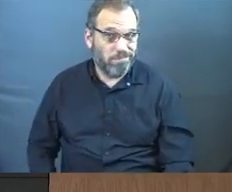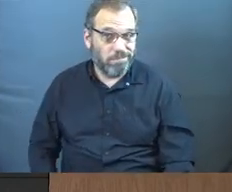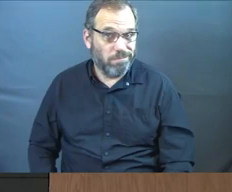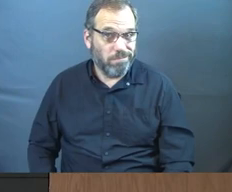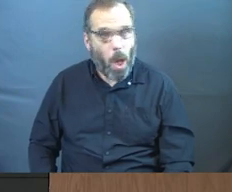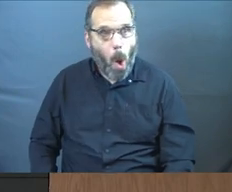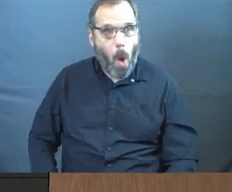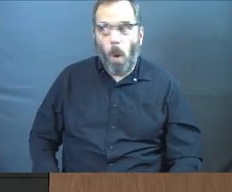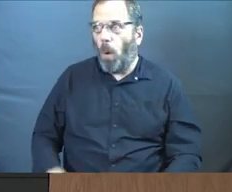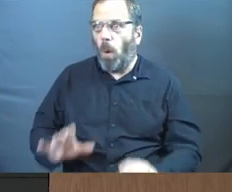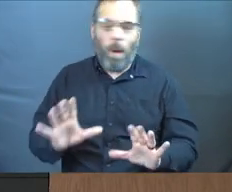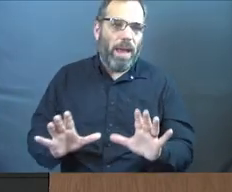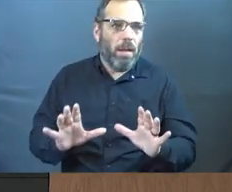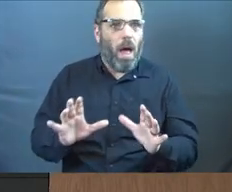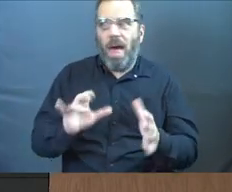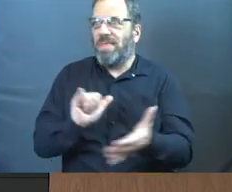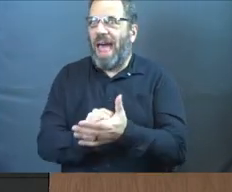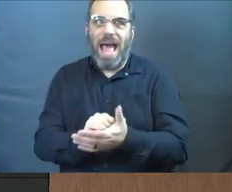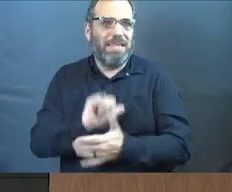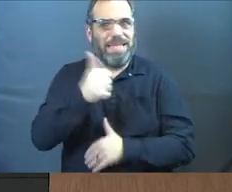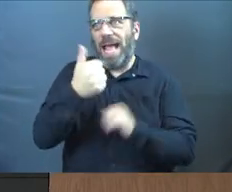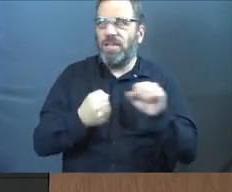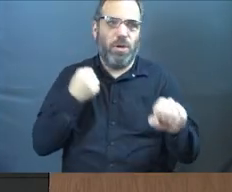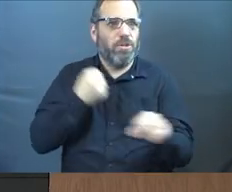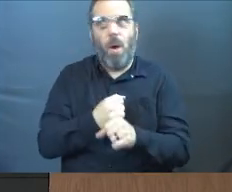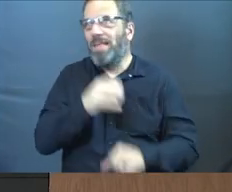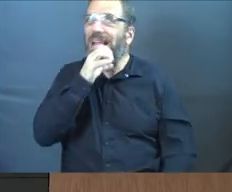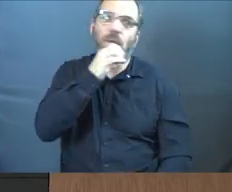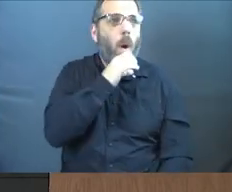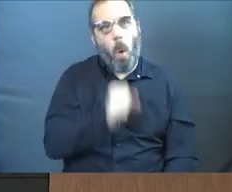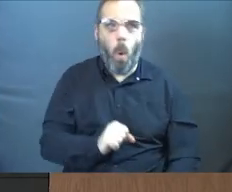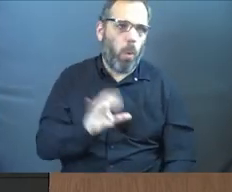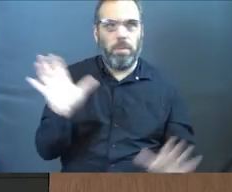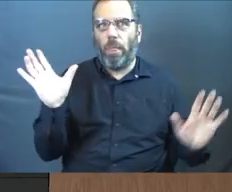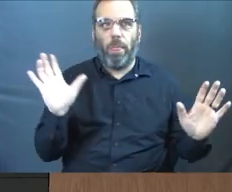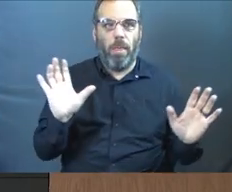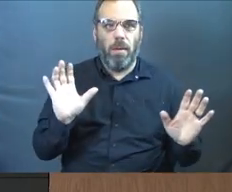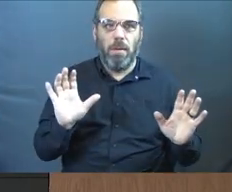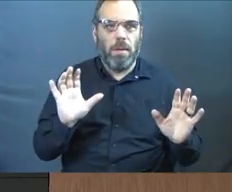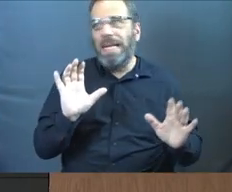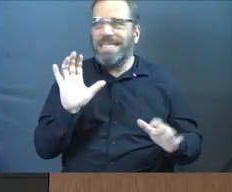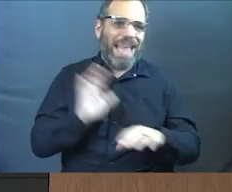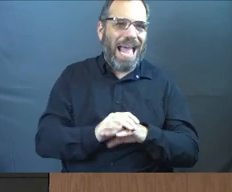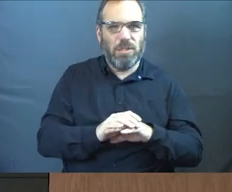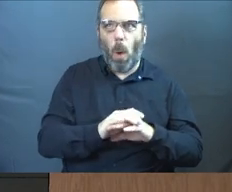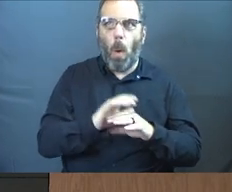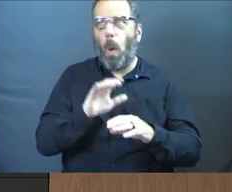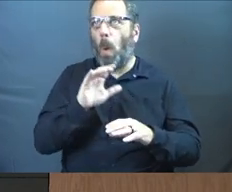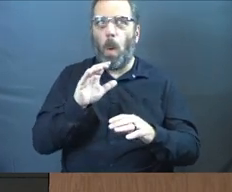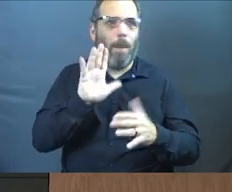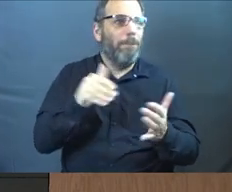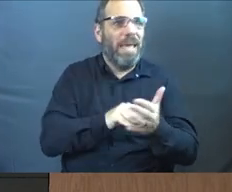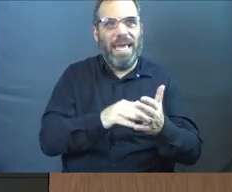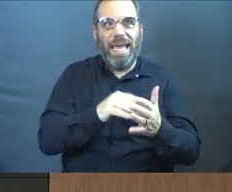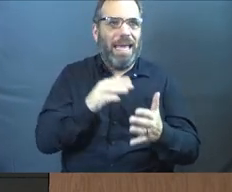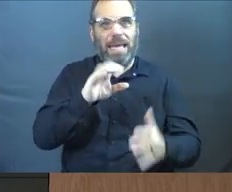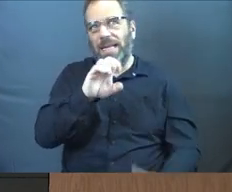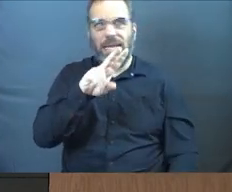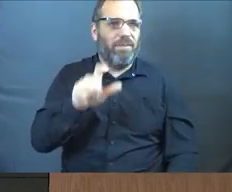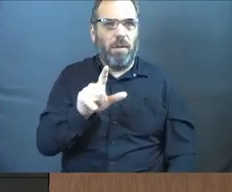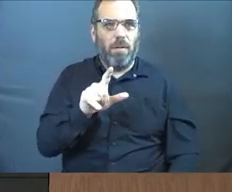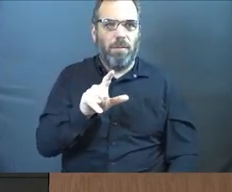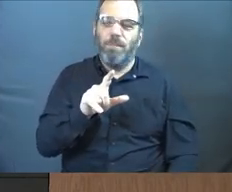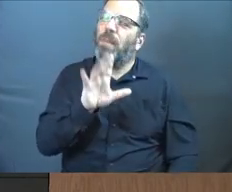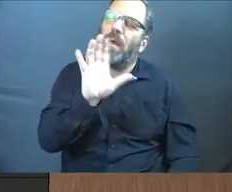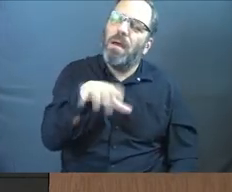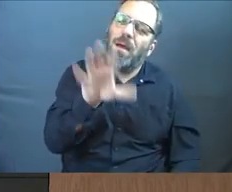Oh, that's so, that's so 10 years ago. That's, you know what mean? That's so medieval, what you're doing right now, what you're saying right